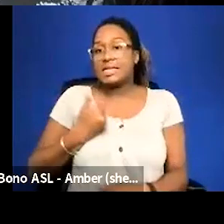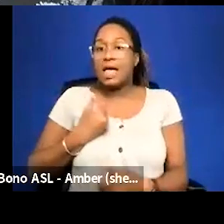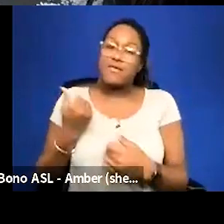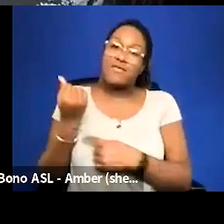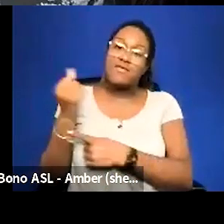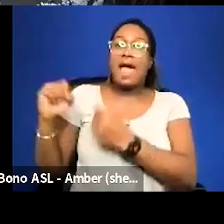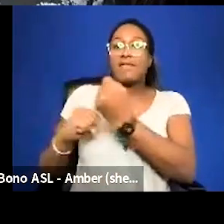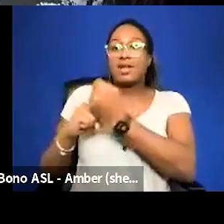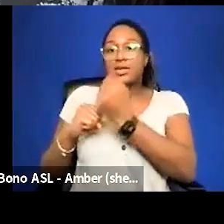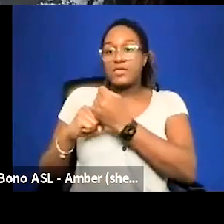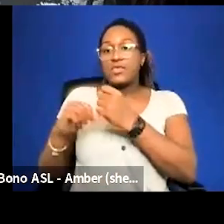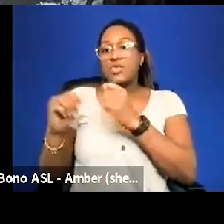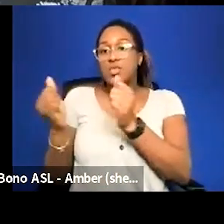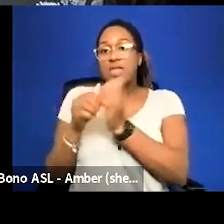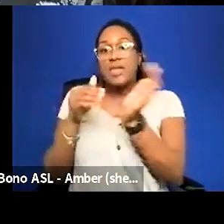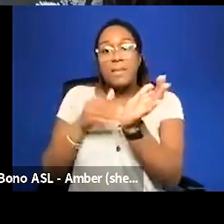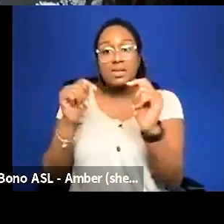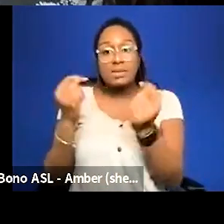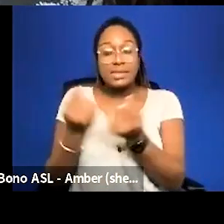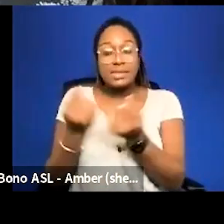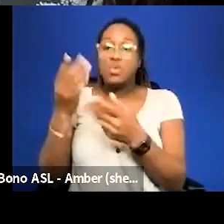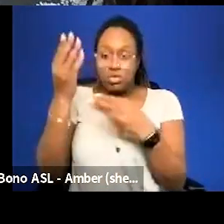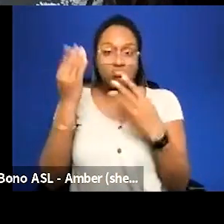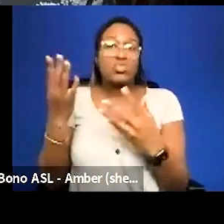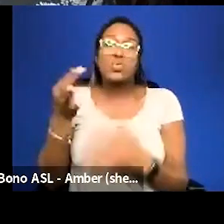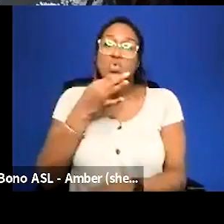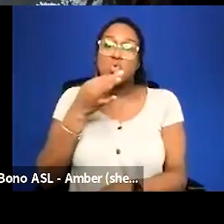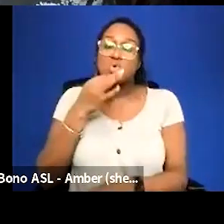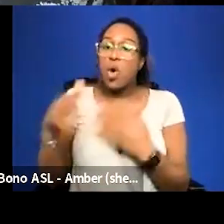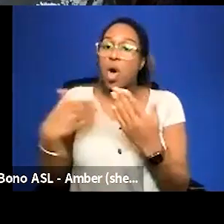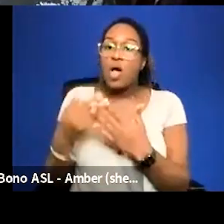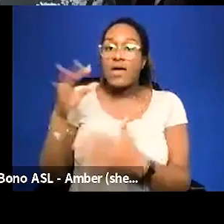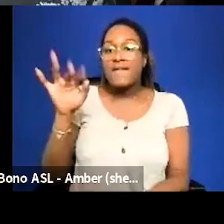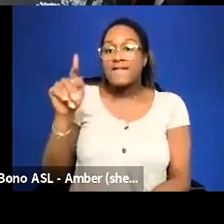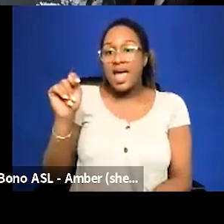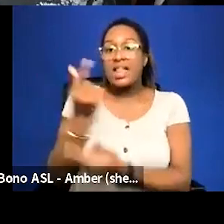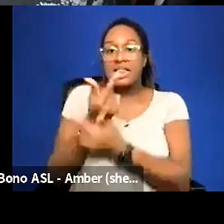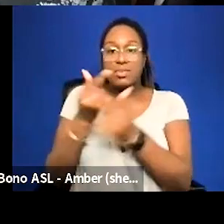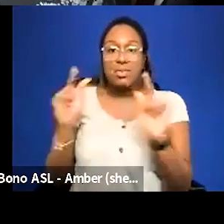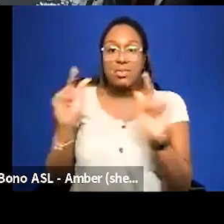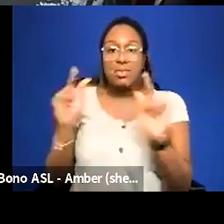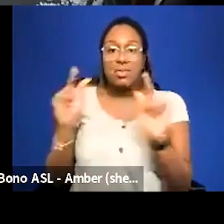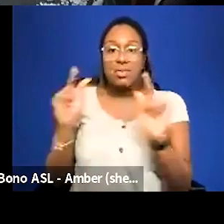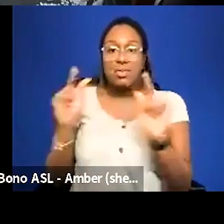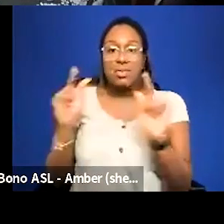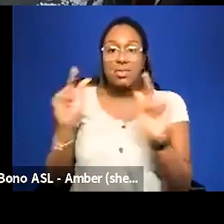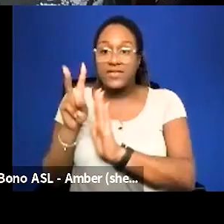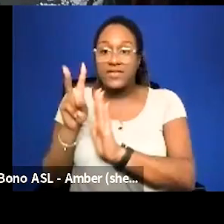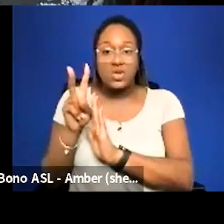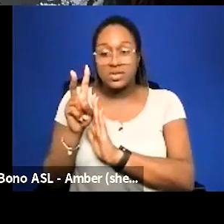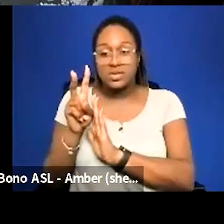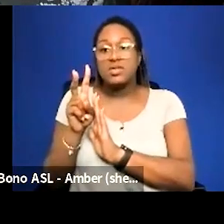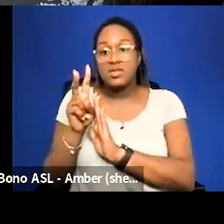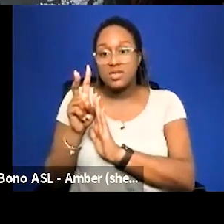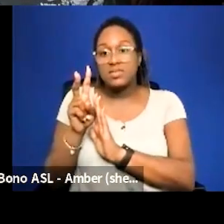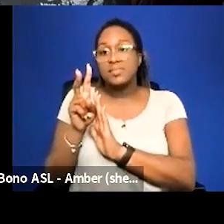that that video will be coming to youtube soon all of our fat liberation month videos uh ifashina clear did some work around